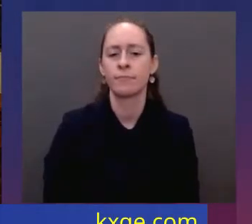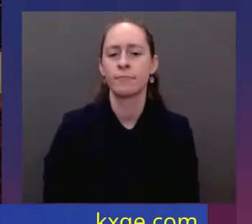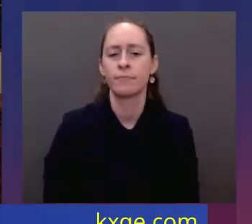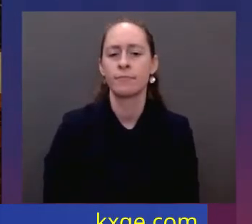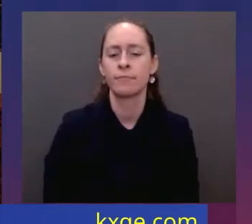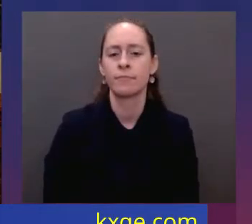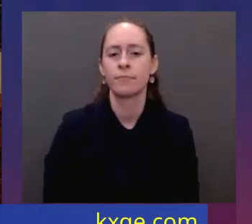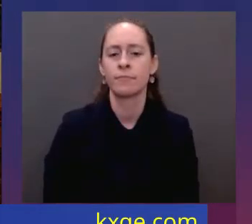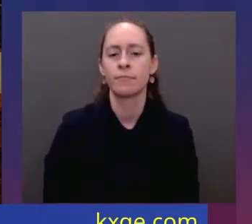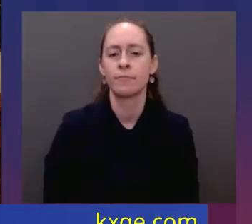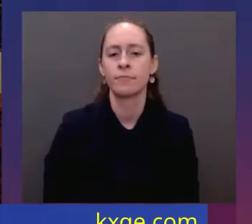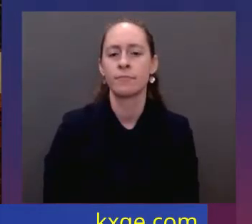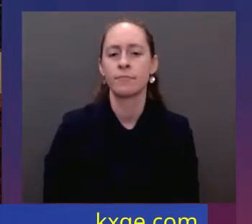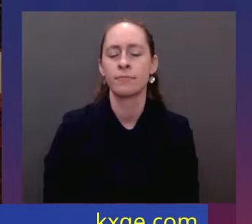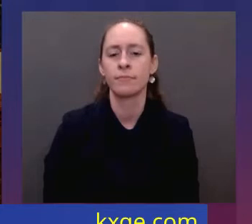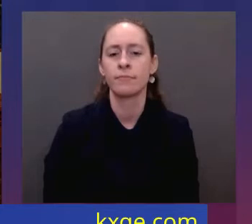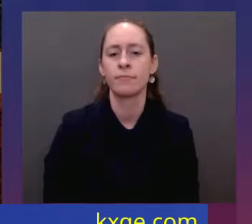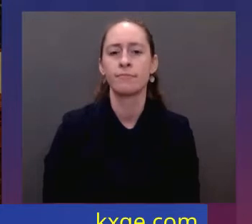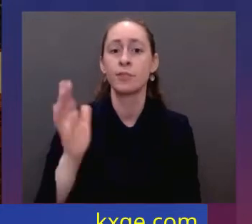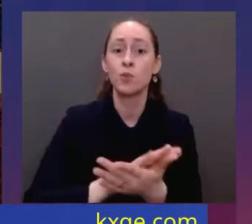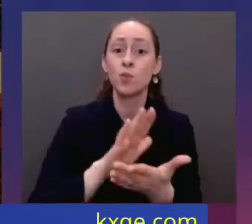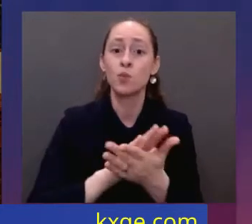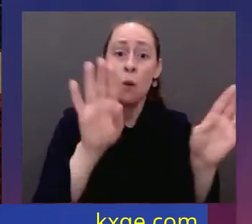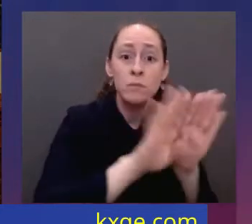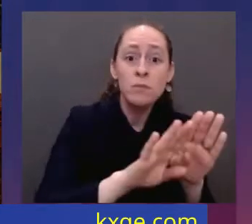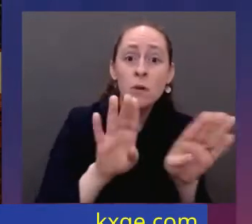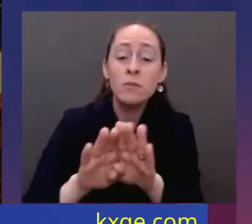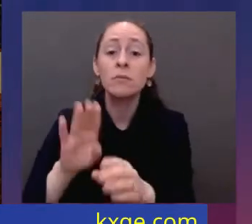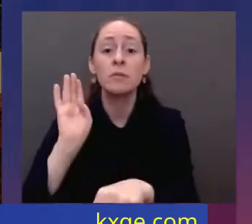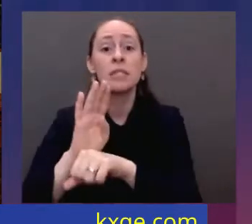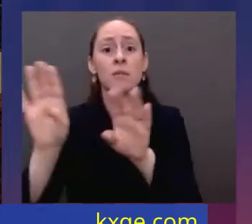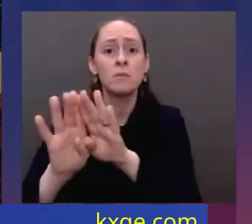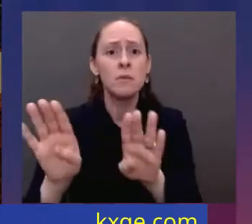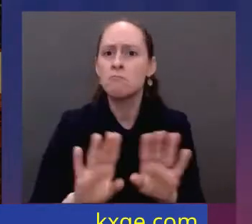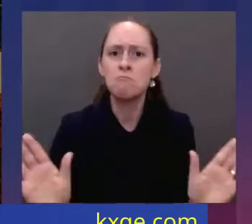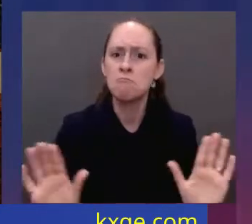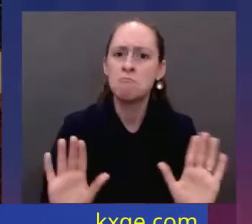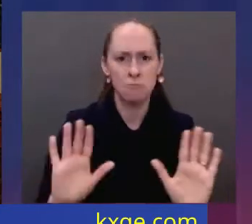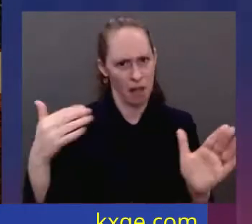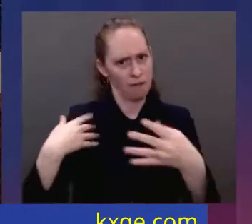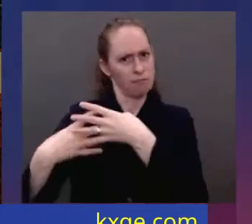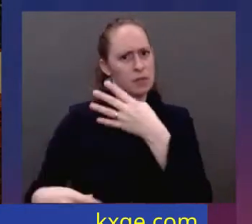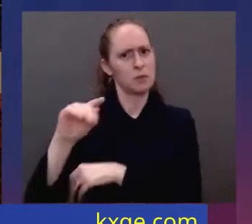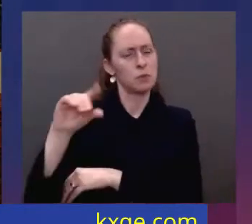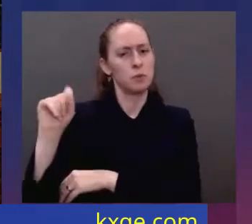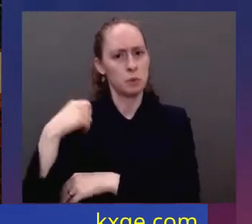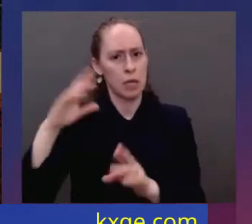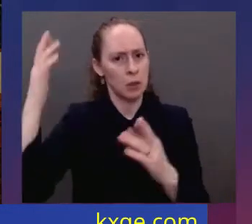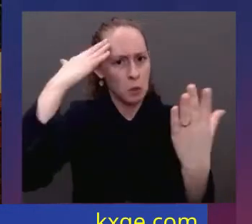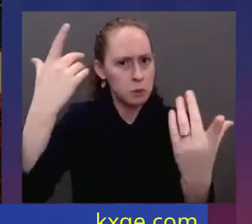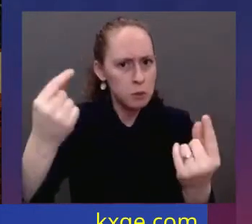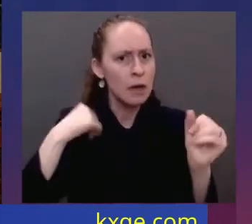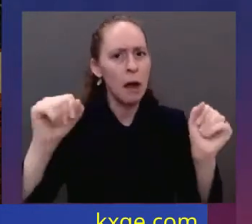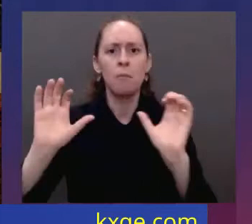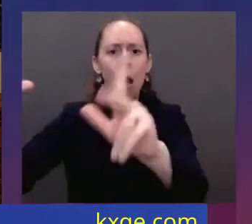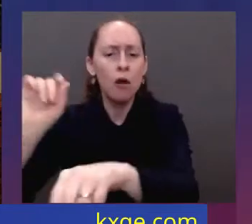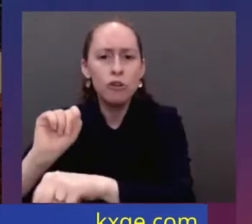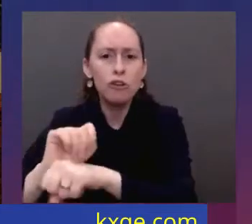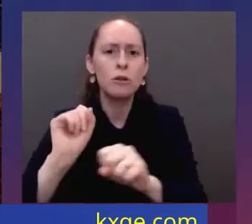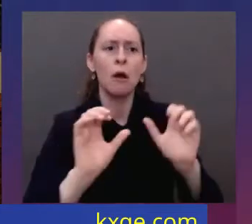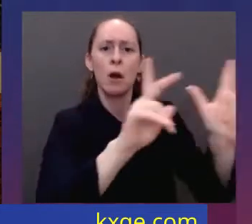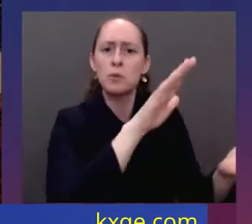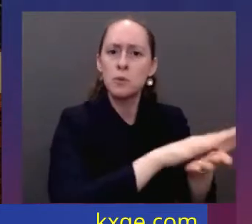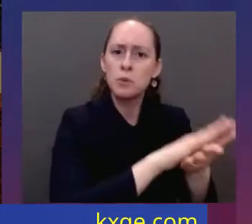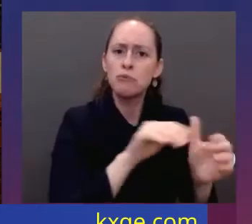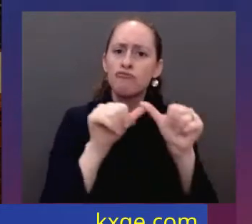and businesses. We have the tools we need. It's time for America to get back to work and fill our great downtowns again with people. People working from home can feel safe and begin to return to